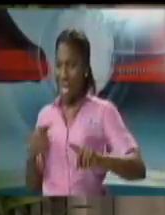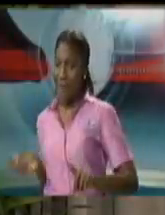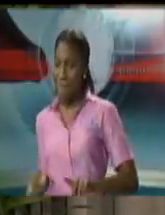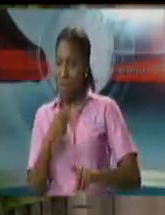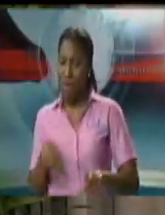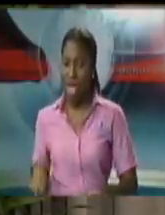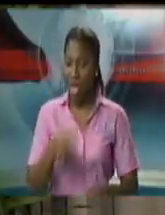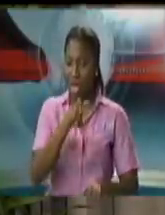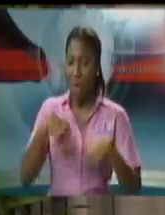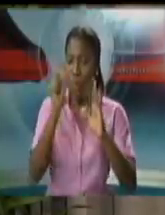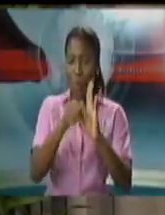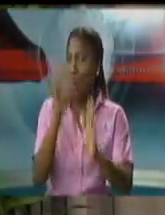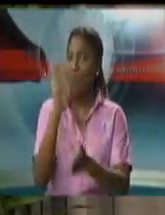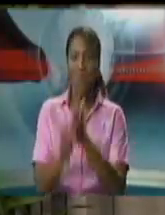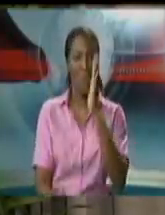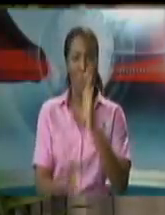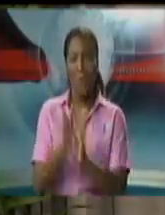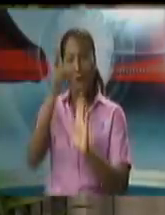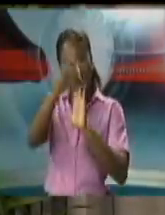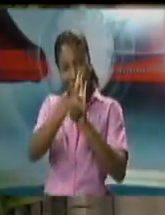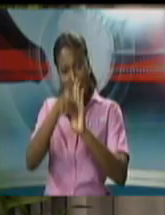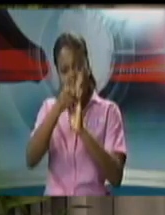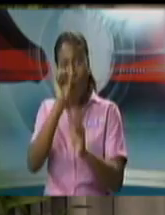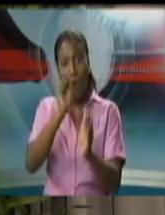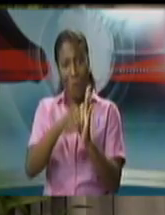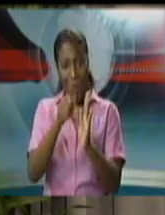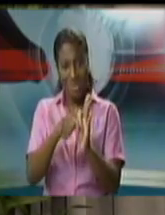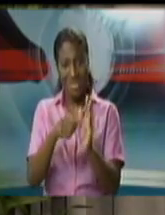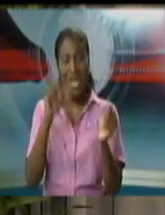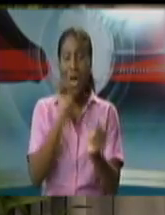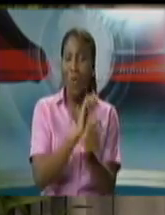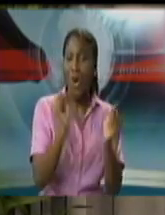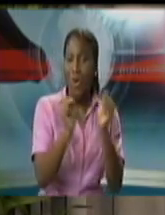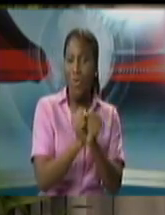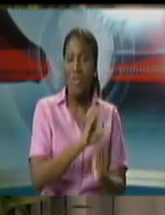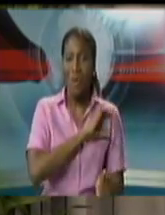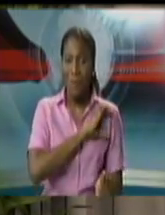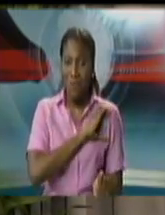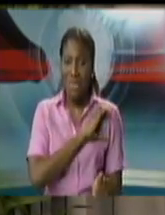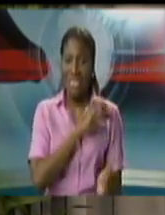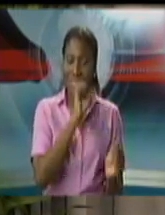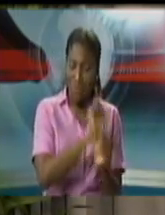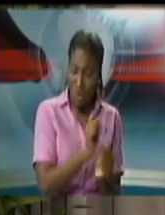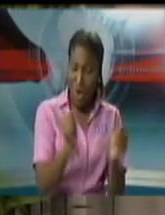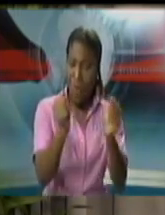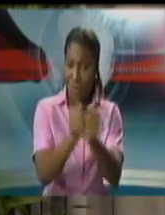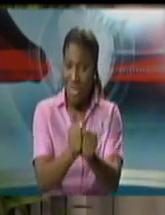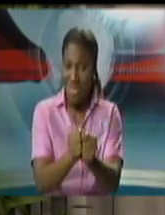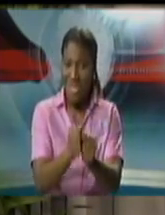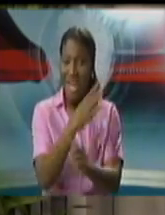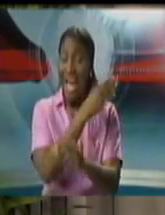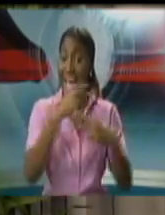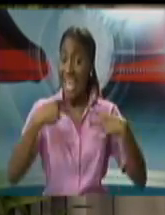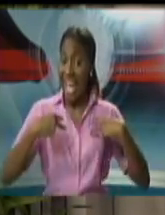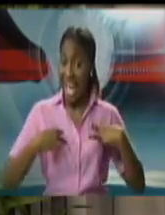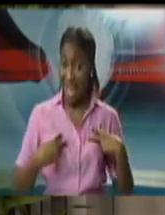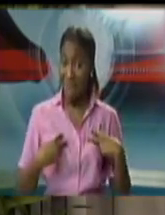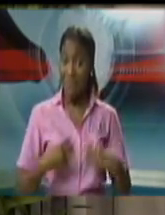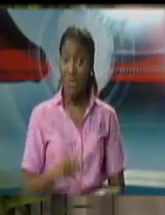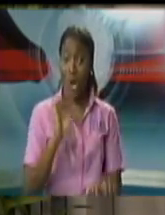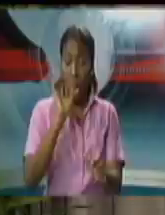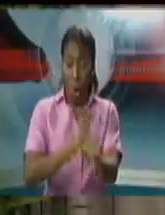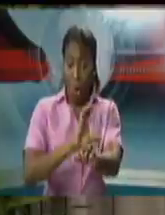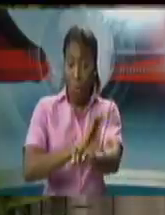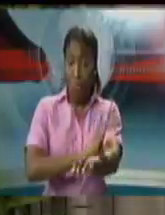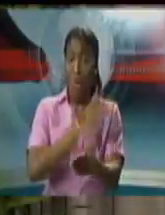work alongside the Trinidad and Tobago police system. I want to remind that we have electronic filing. We have electronic